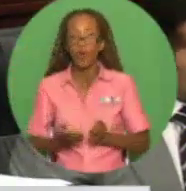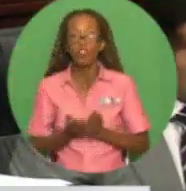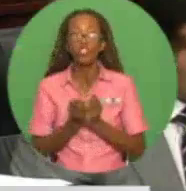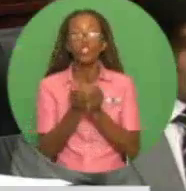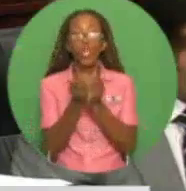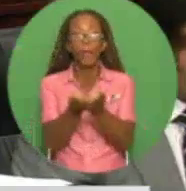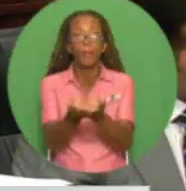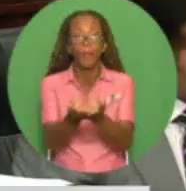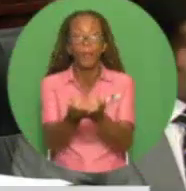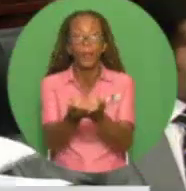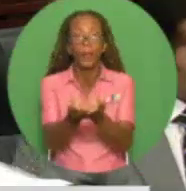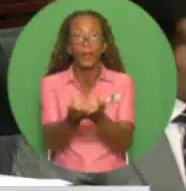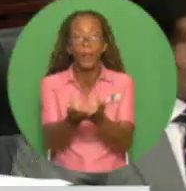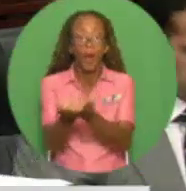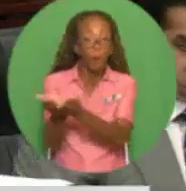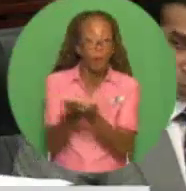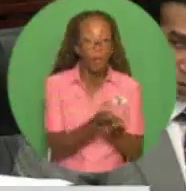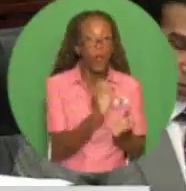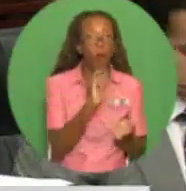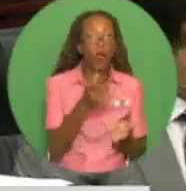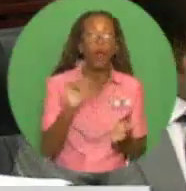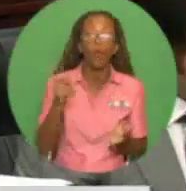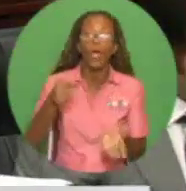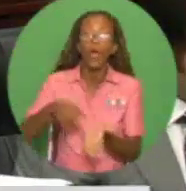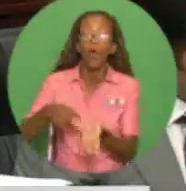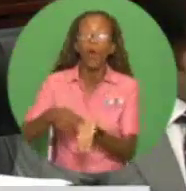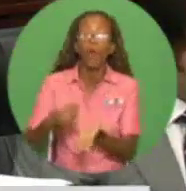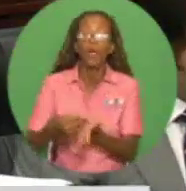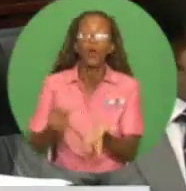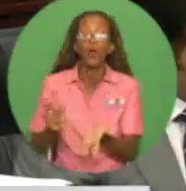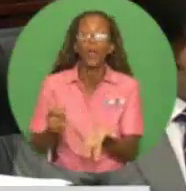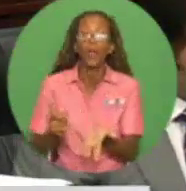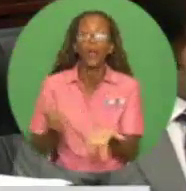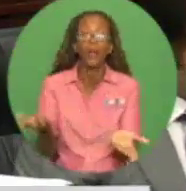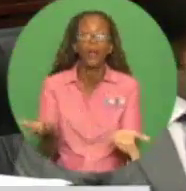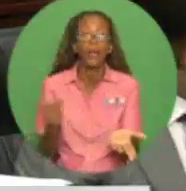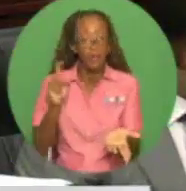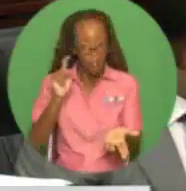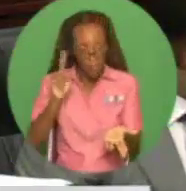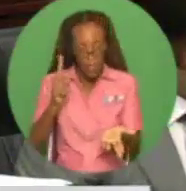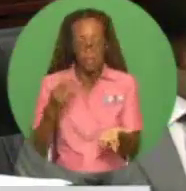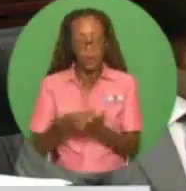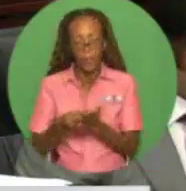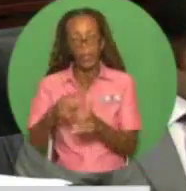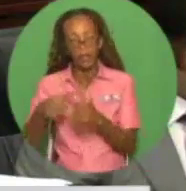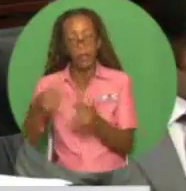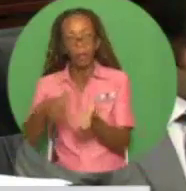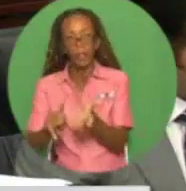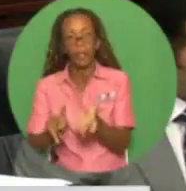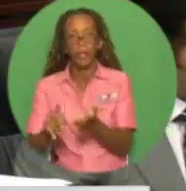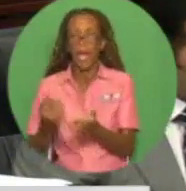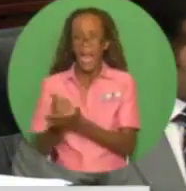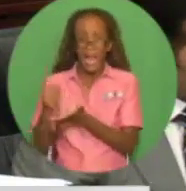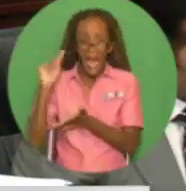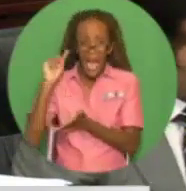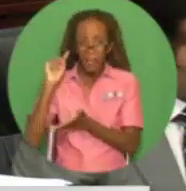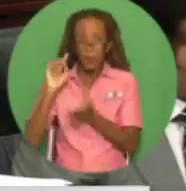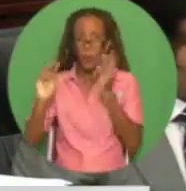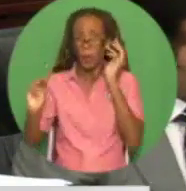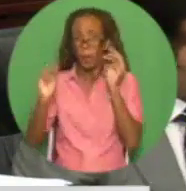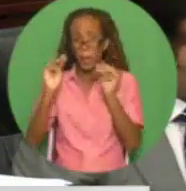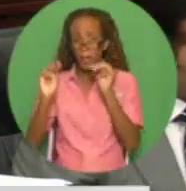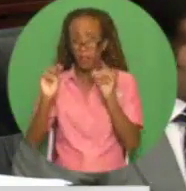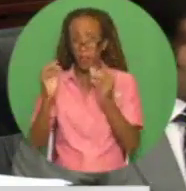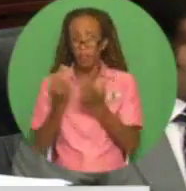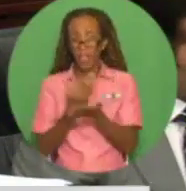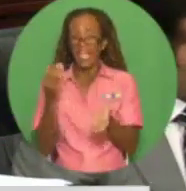the cargo without a guaranteed letter of credit. And just last week, Petrotrin approached the Ministry of Finance for more